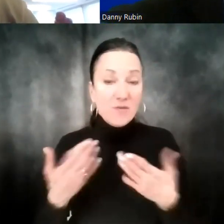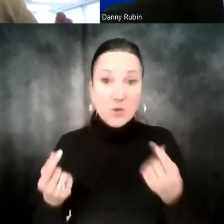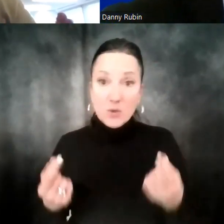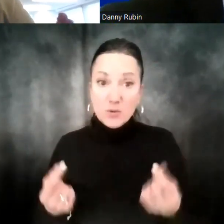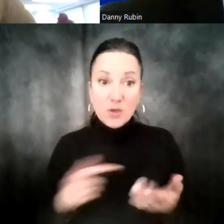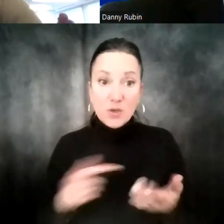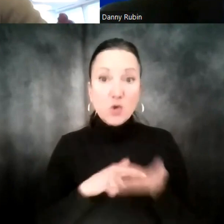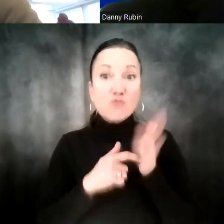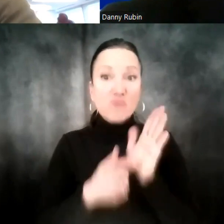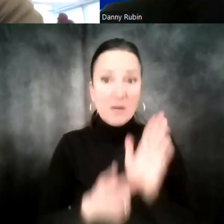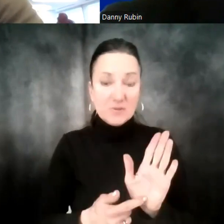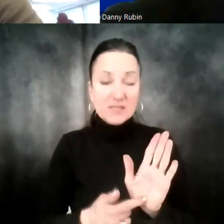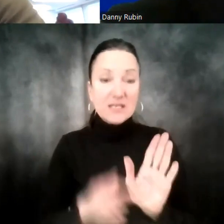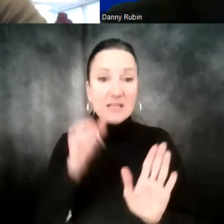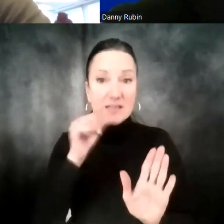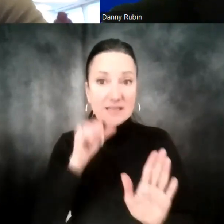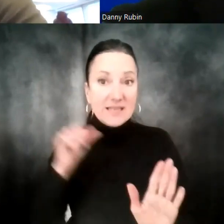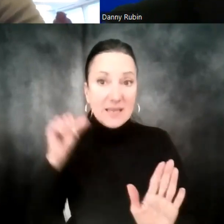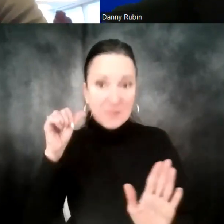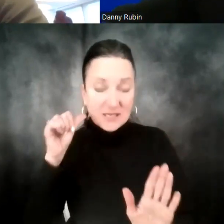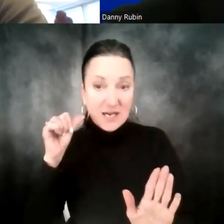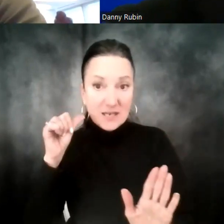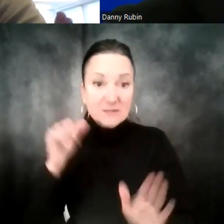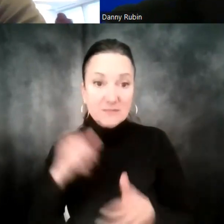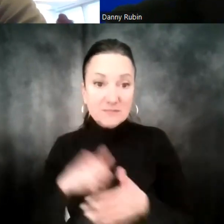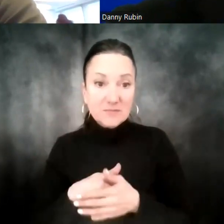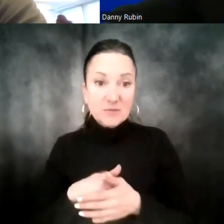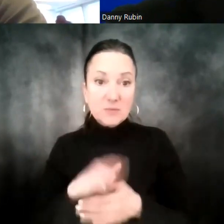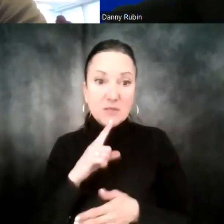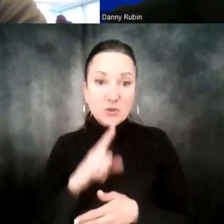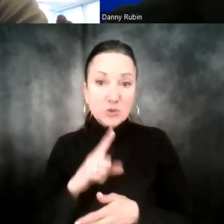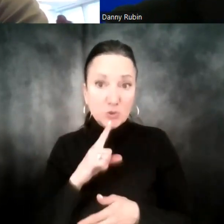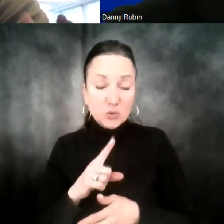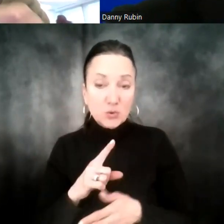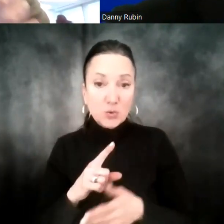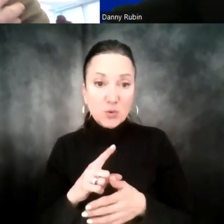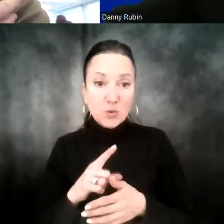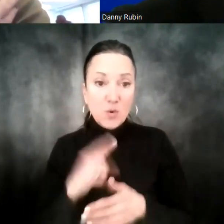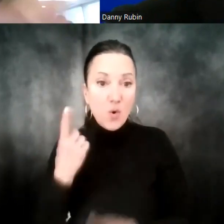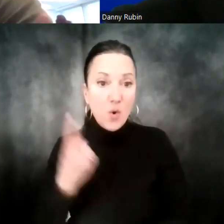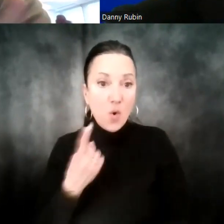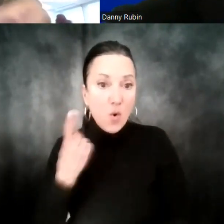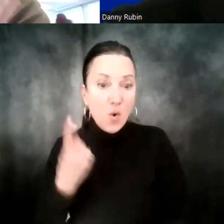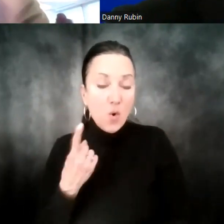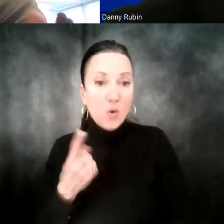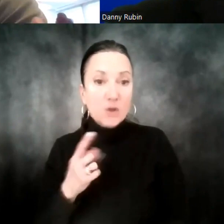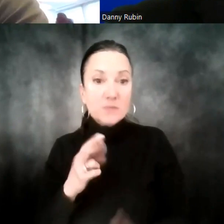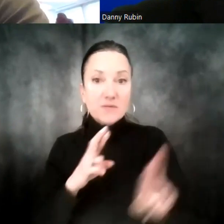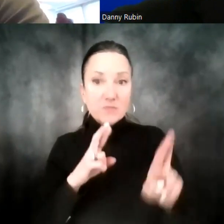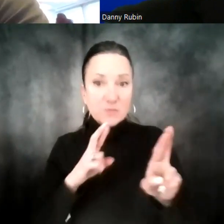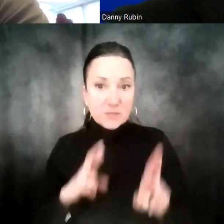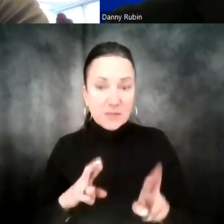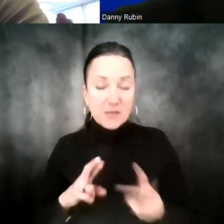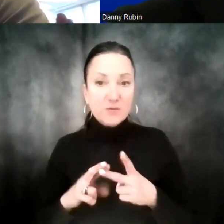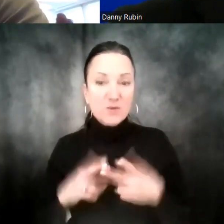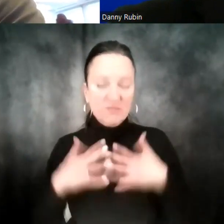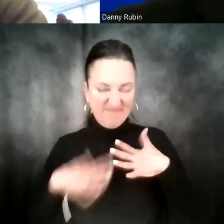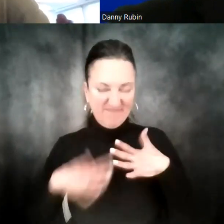representing, like, the company that you're working for. So, making sure that you're always being respectful, presentable,